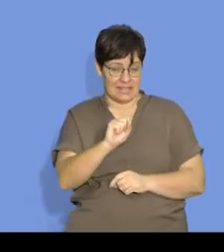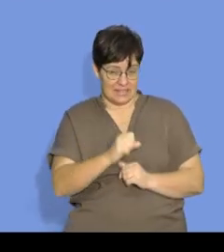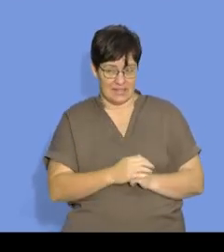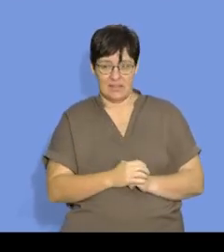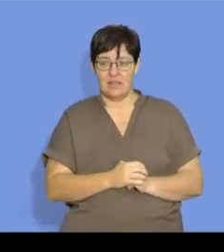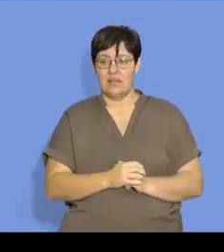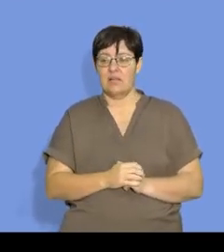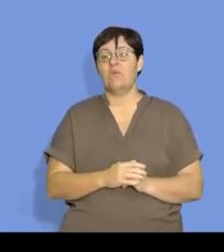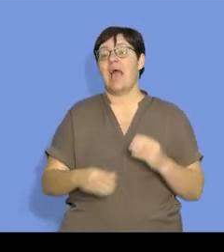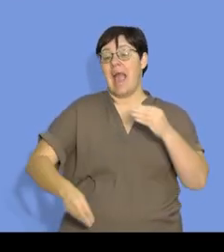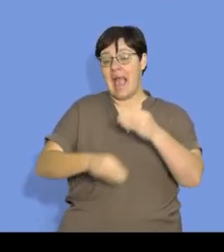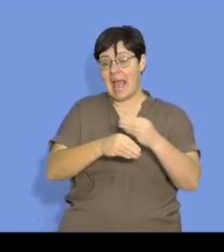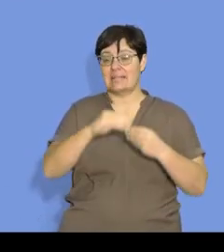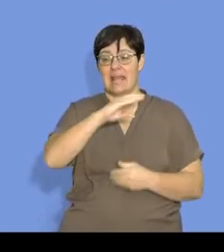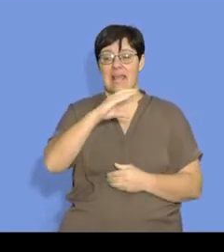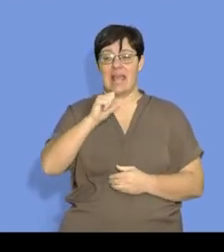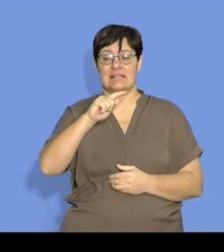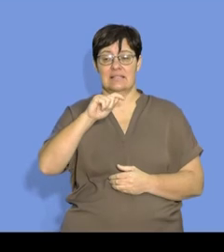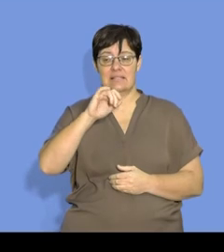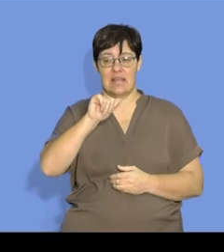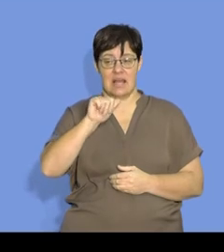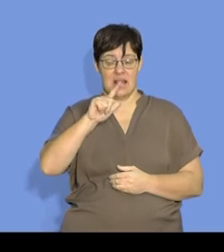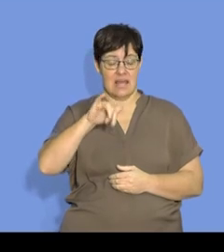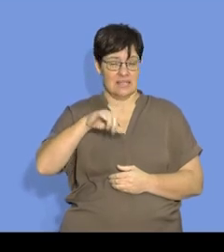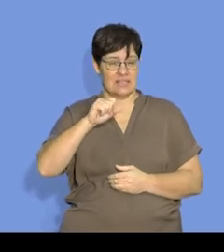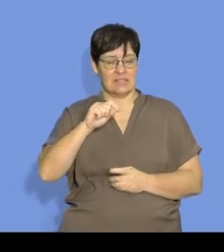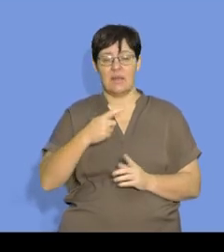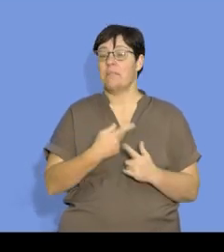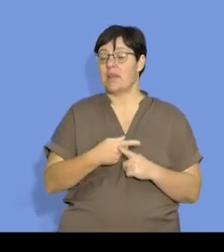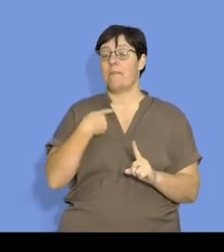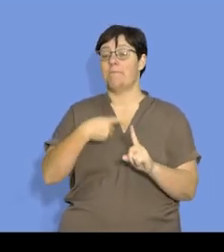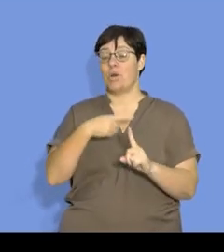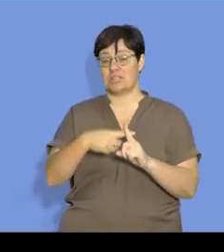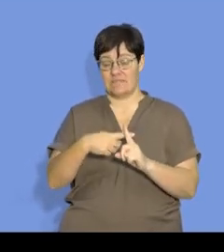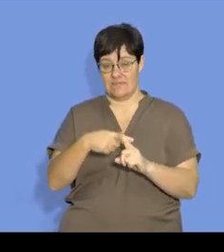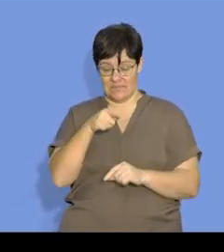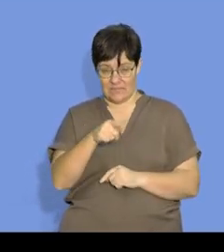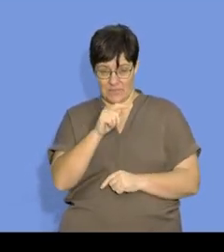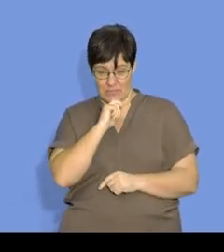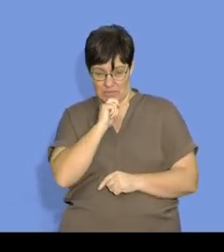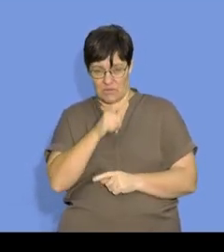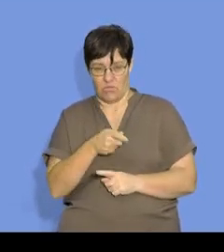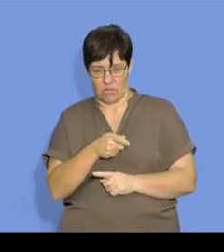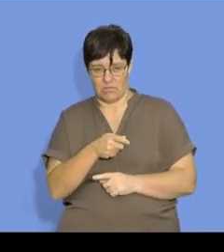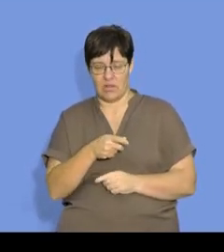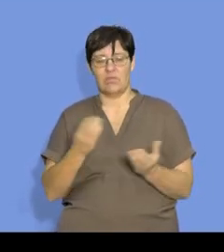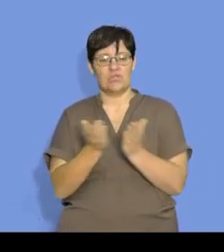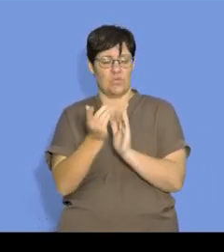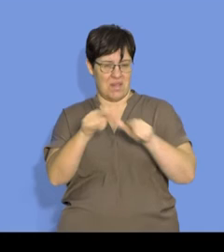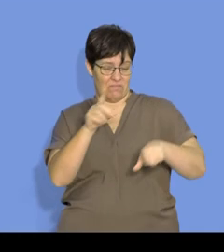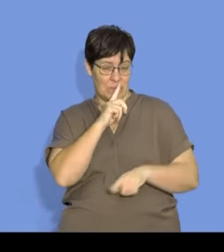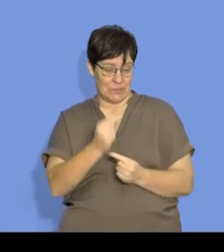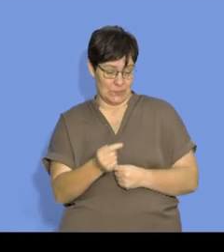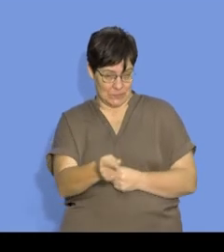when we add a catalyst, we're specifically going to talk about a positive catalyst because that's what we do at school level.